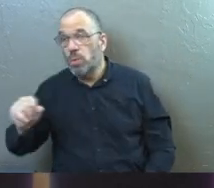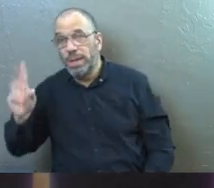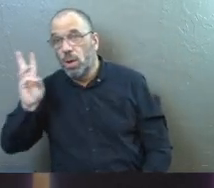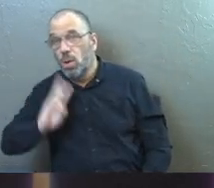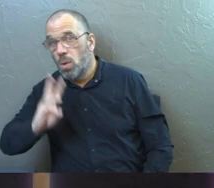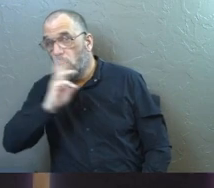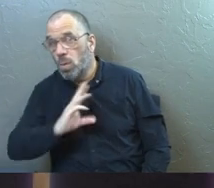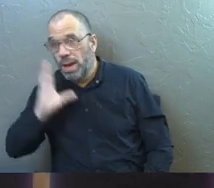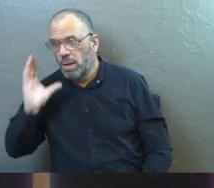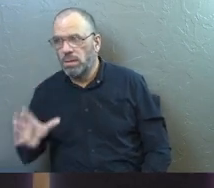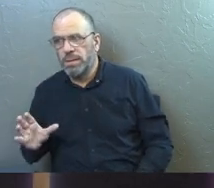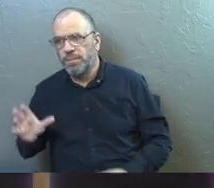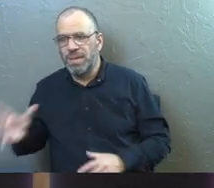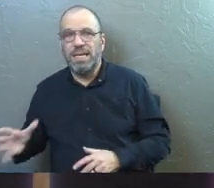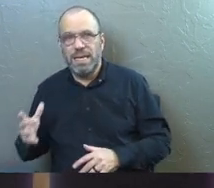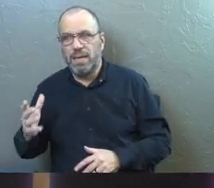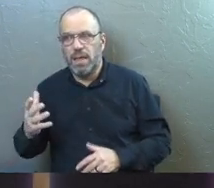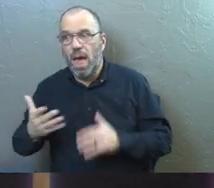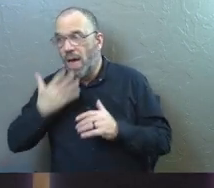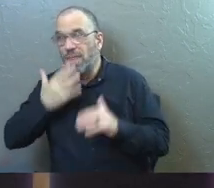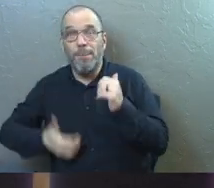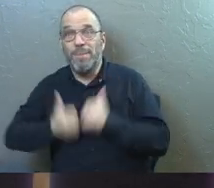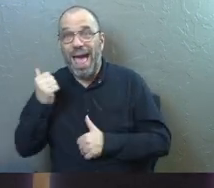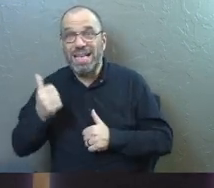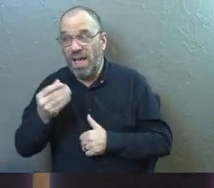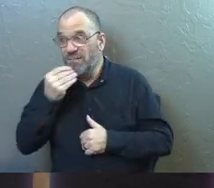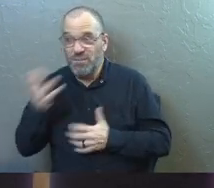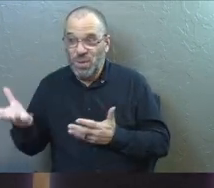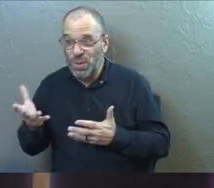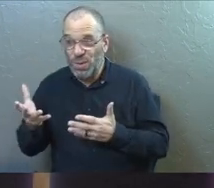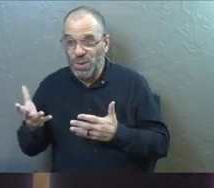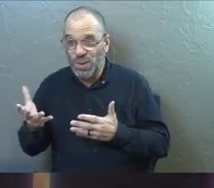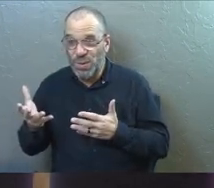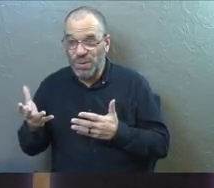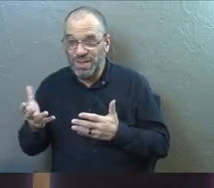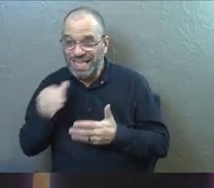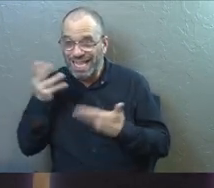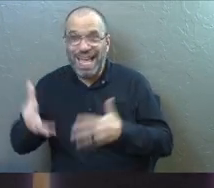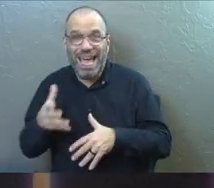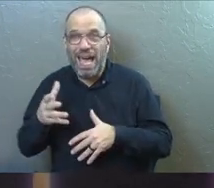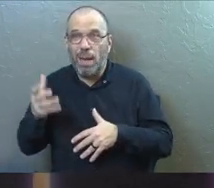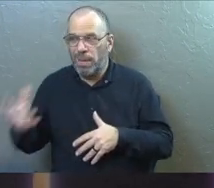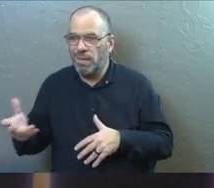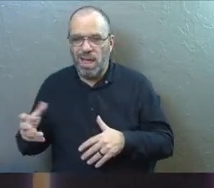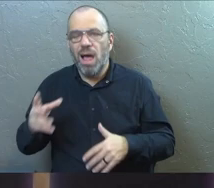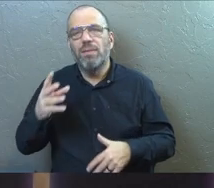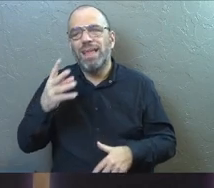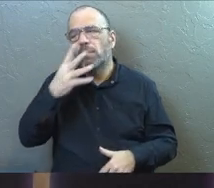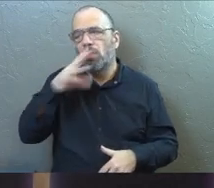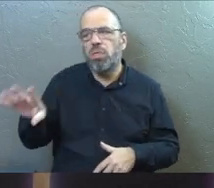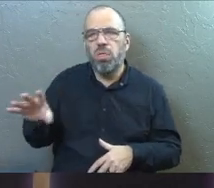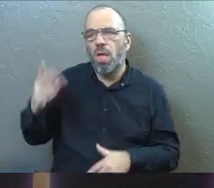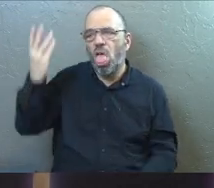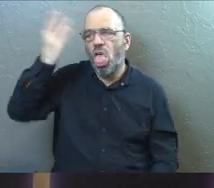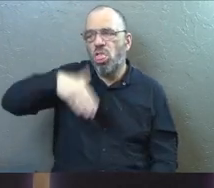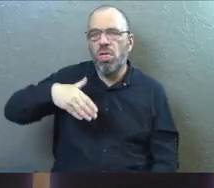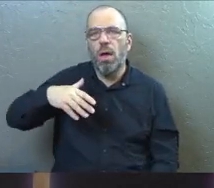widows, either the best food wasn't there or they didn't have as much food, but they were getting overlooked somehow.